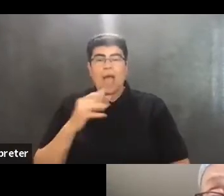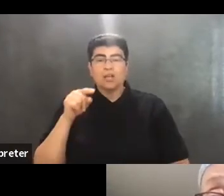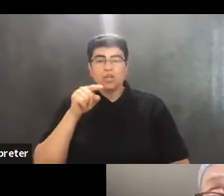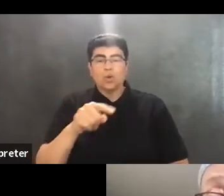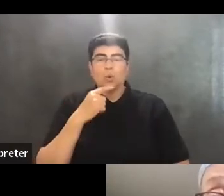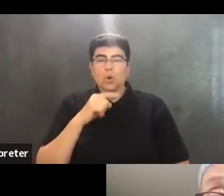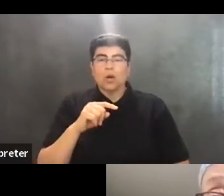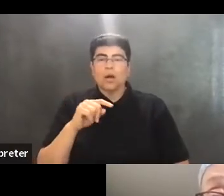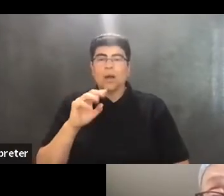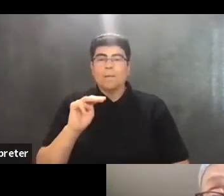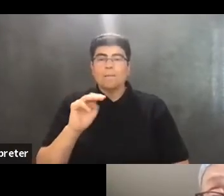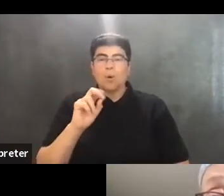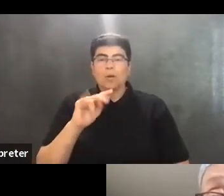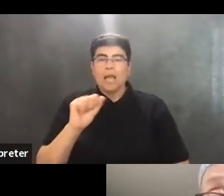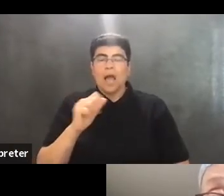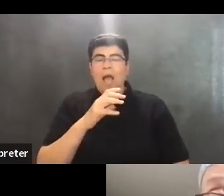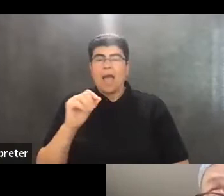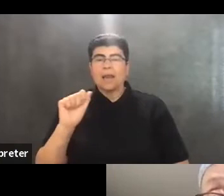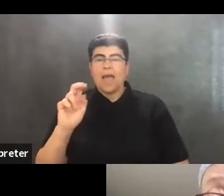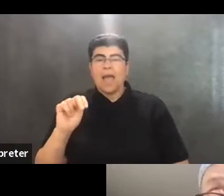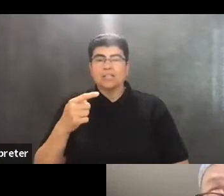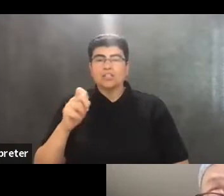Angela and you would come to rescue us.